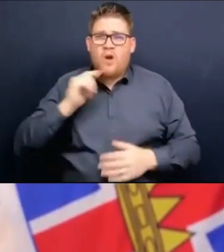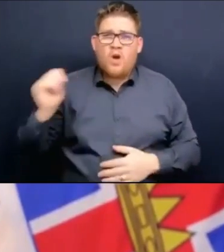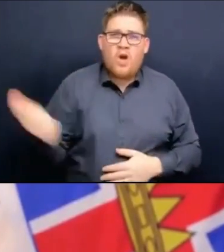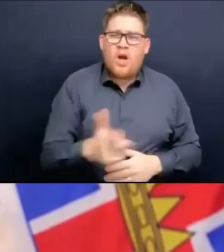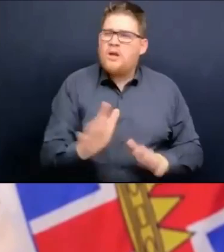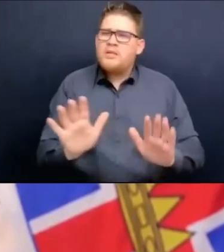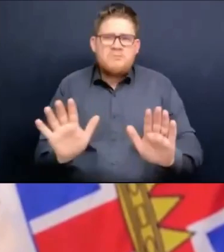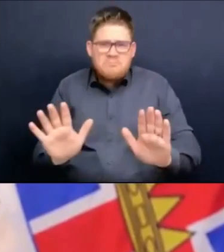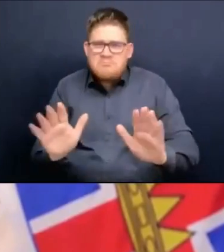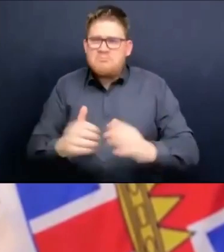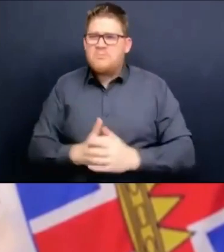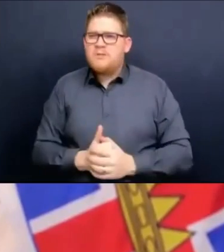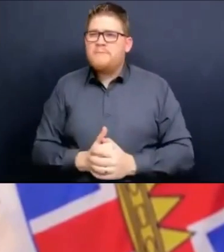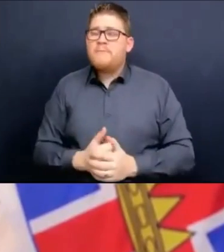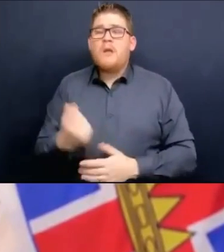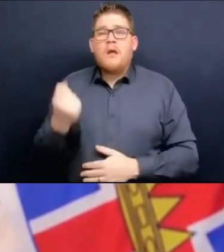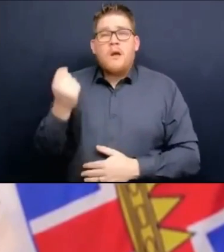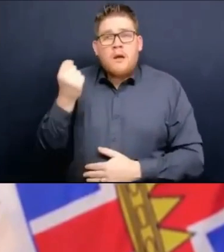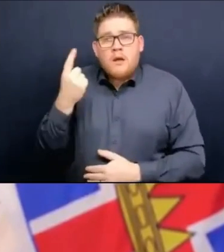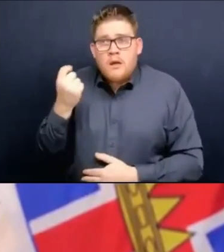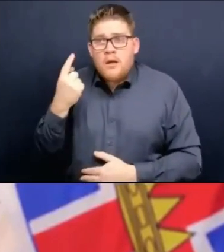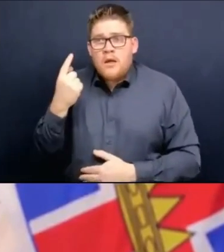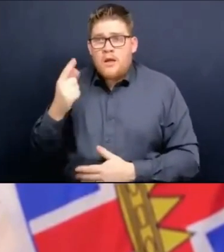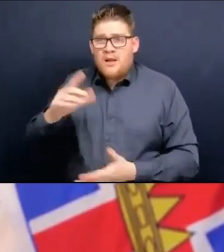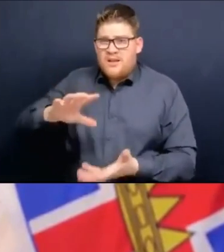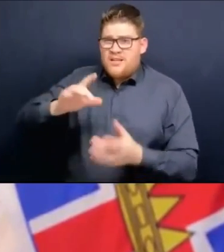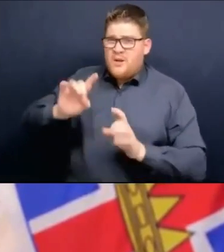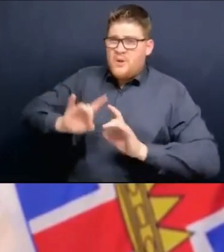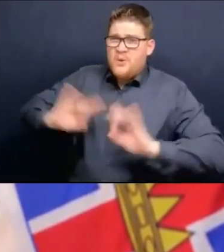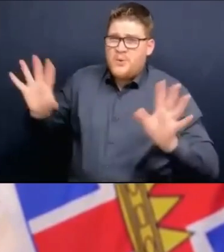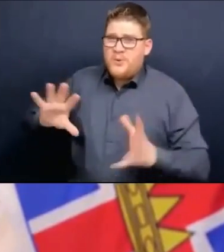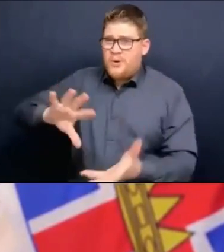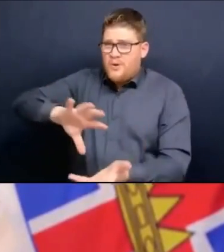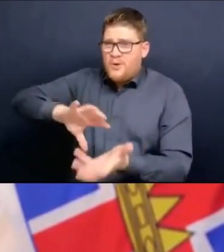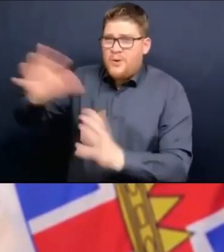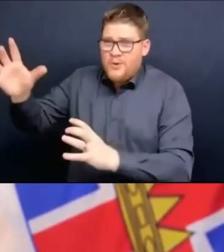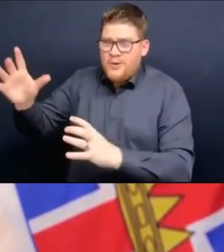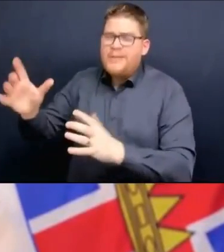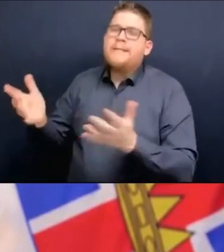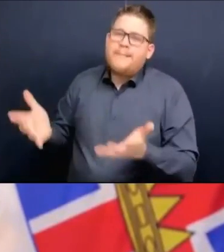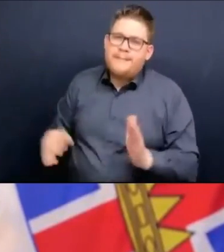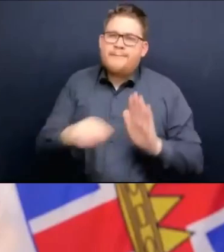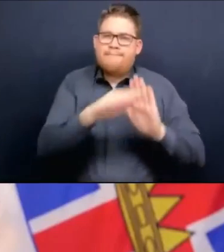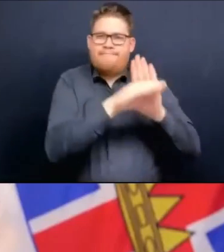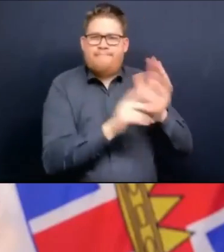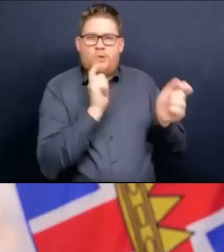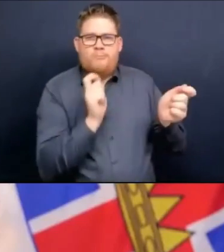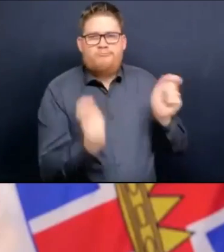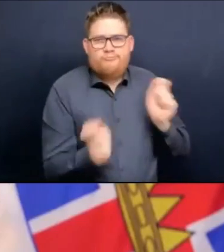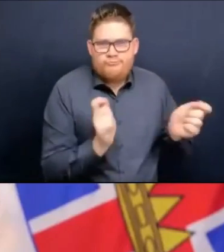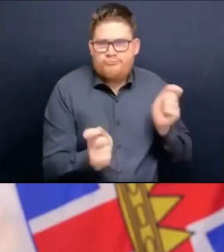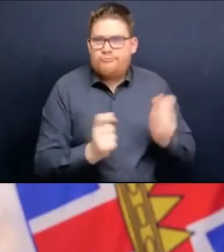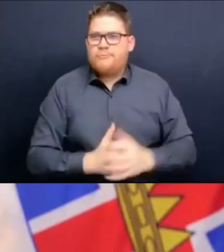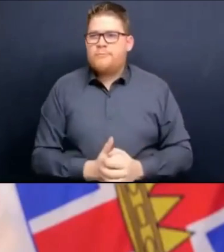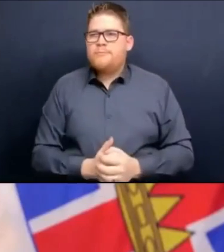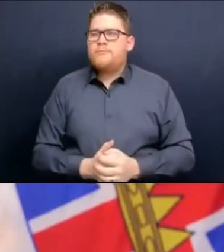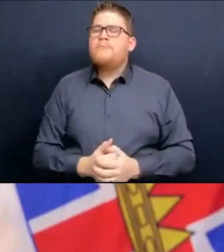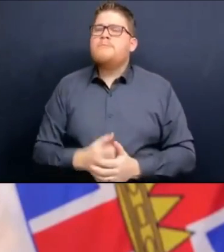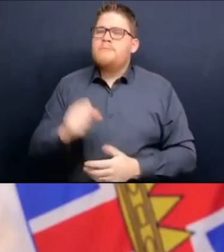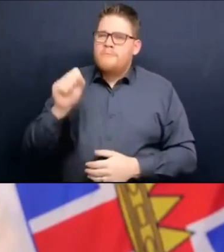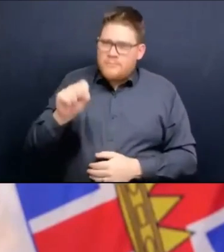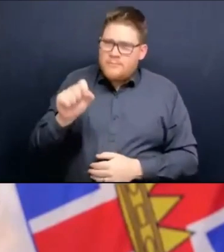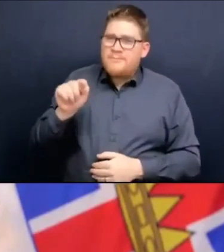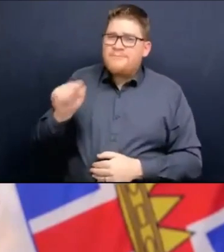We have a baseline of immunity that we know protects people from serious illness. So what we will focus on